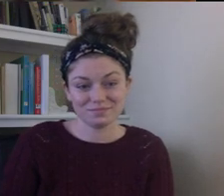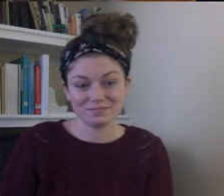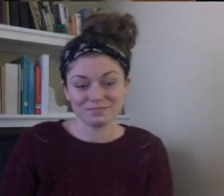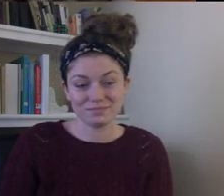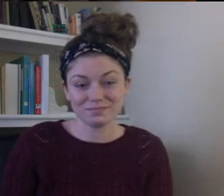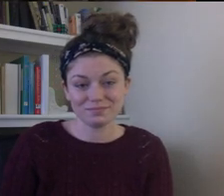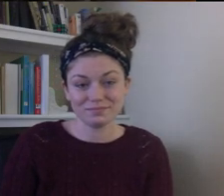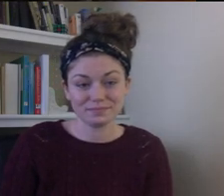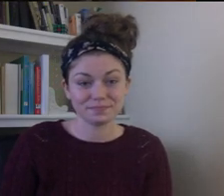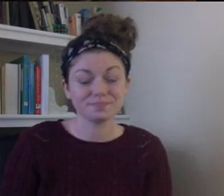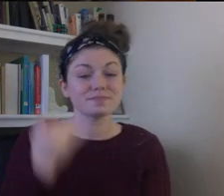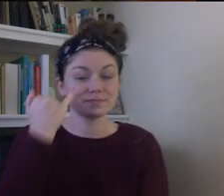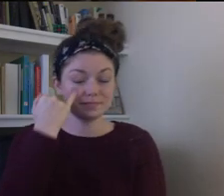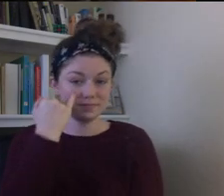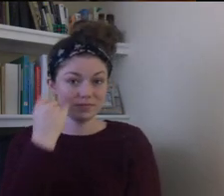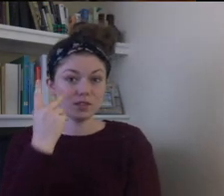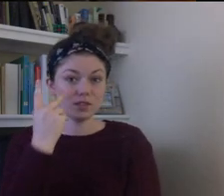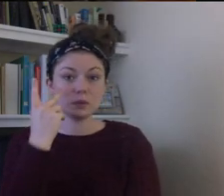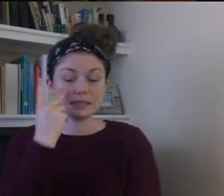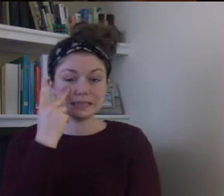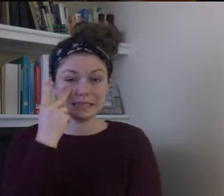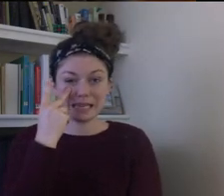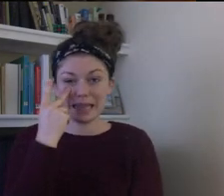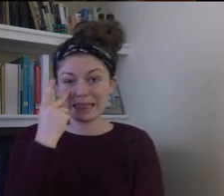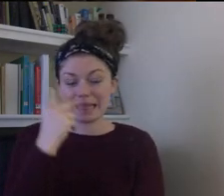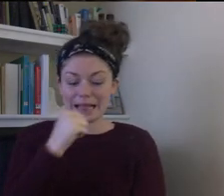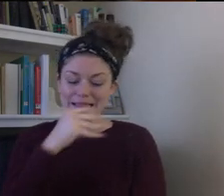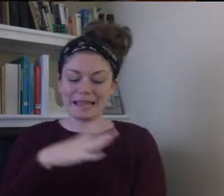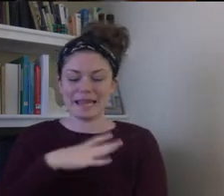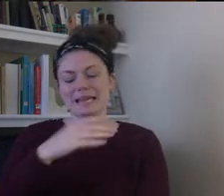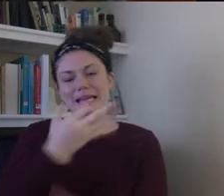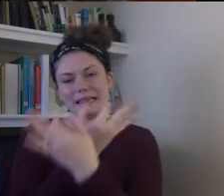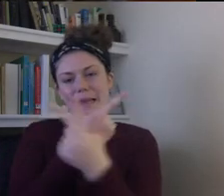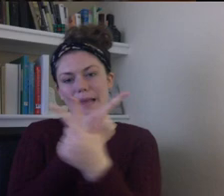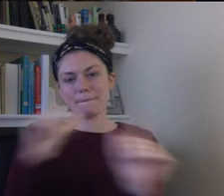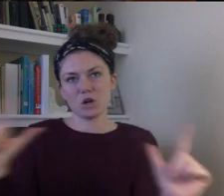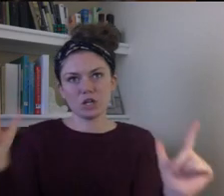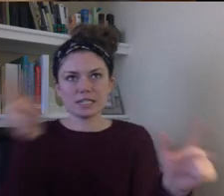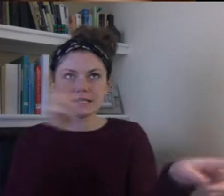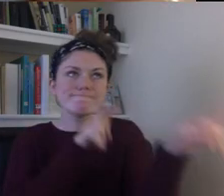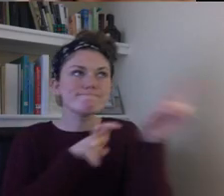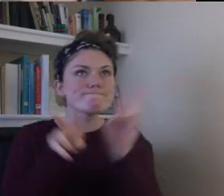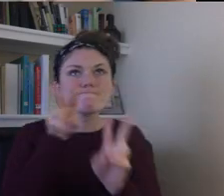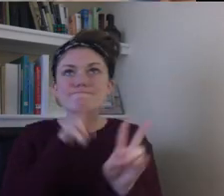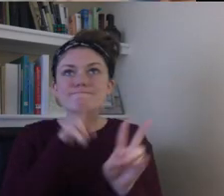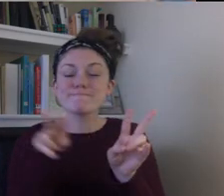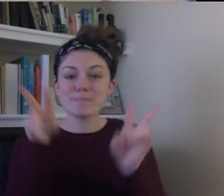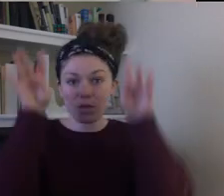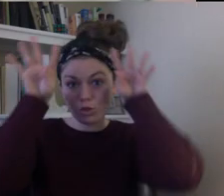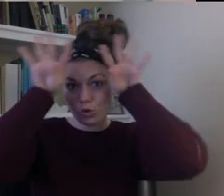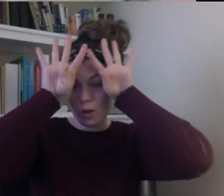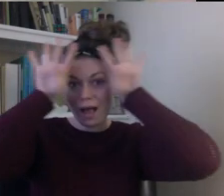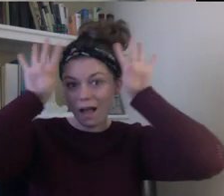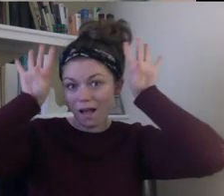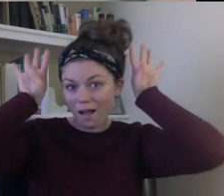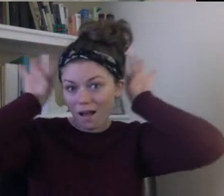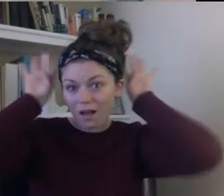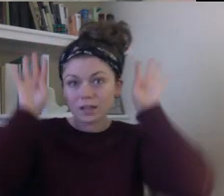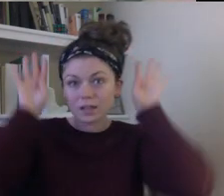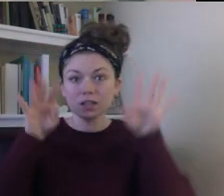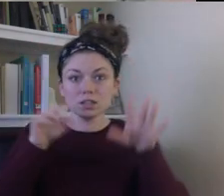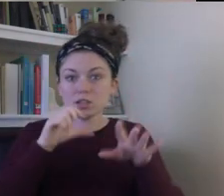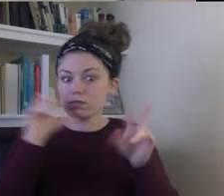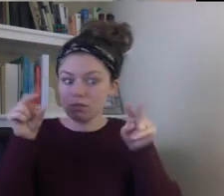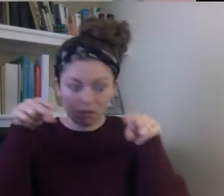If you visit Lady Liberty and tour her mighty crown, your monster may get dizzy, so remind him don't look